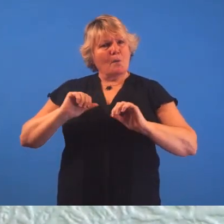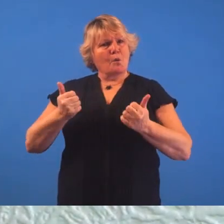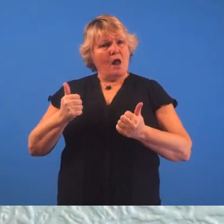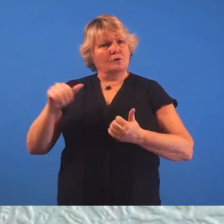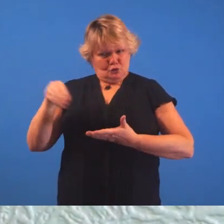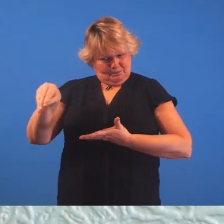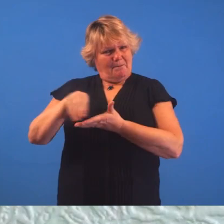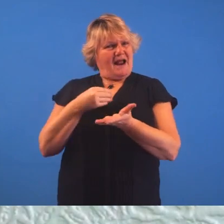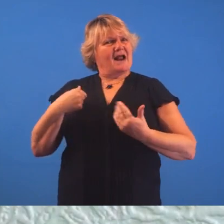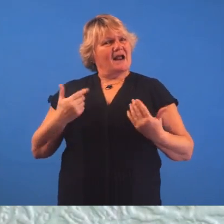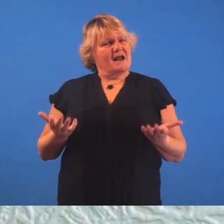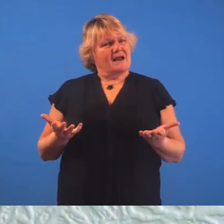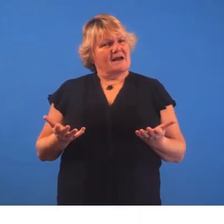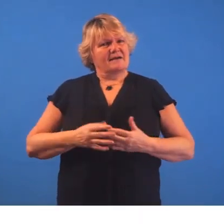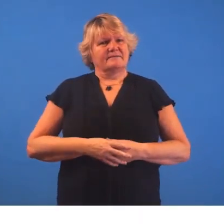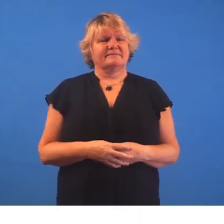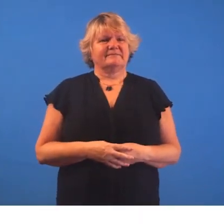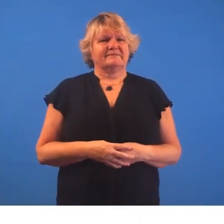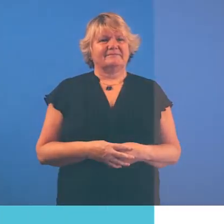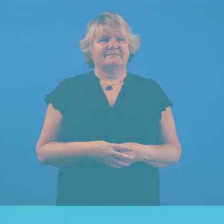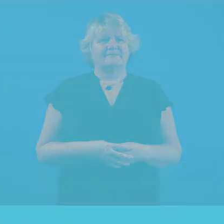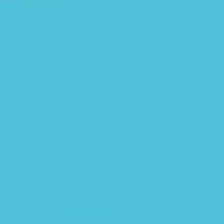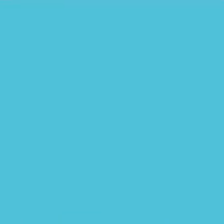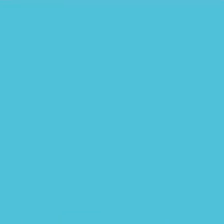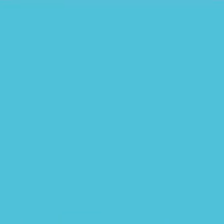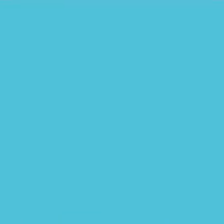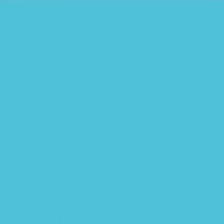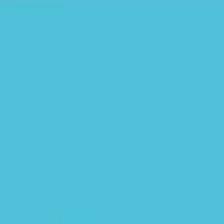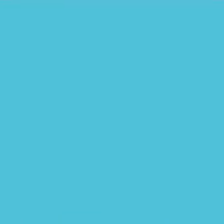well because it is my job. my job. You